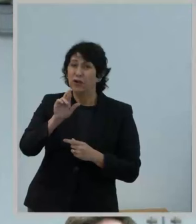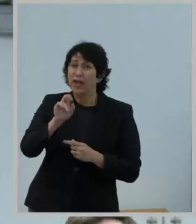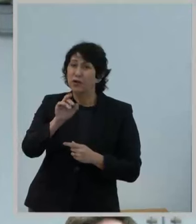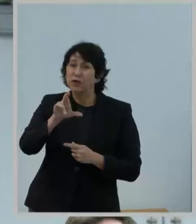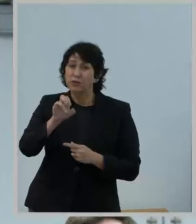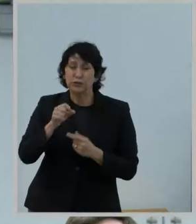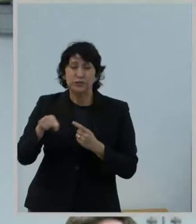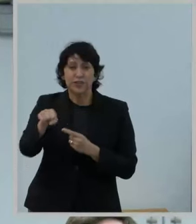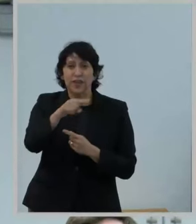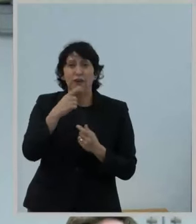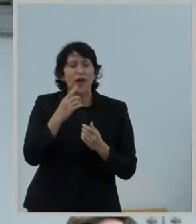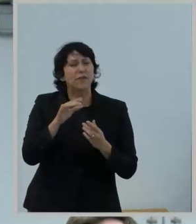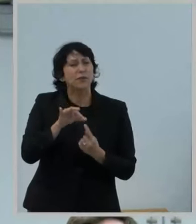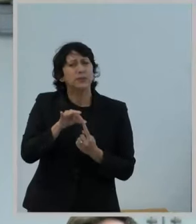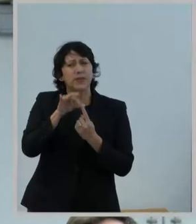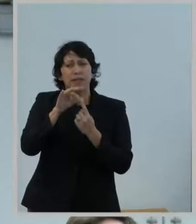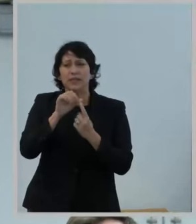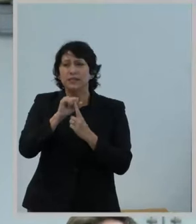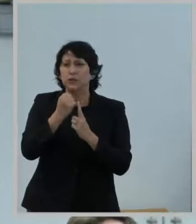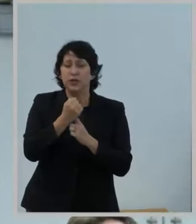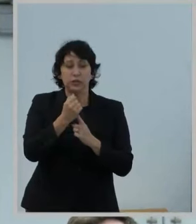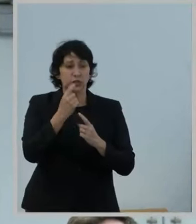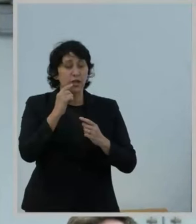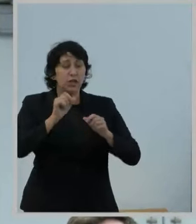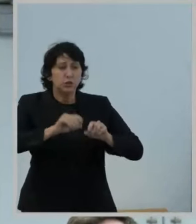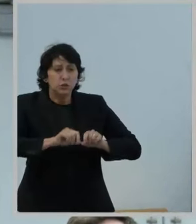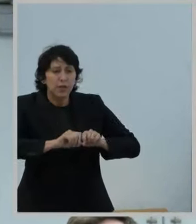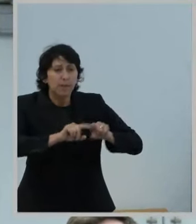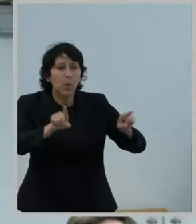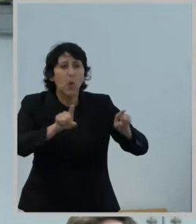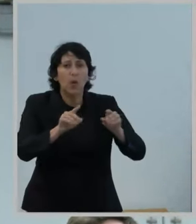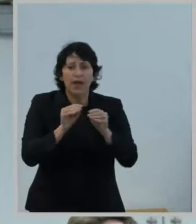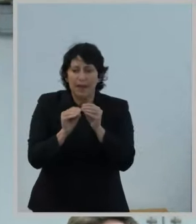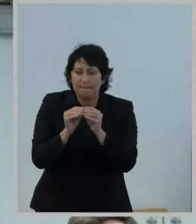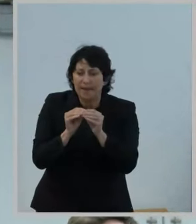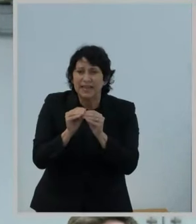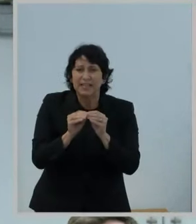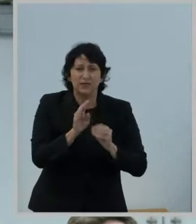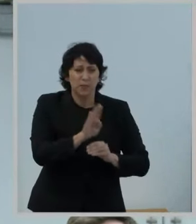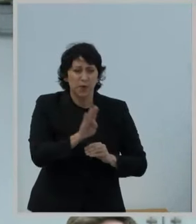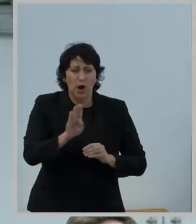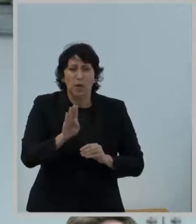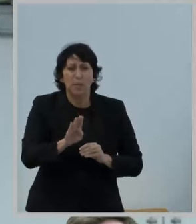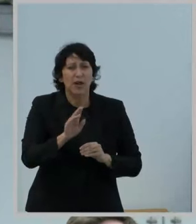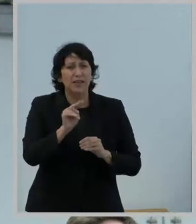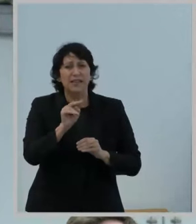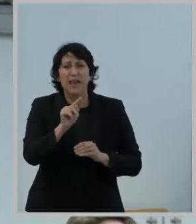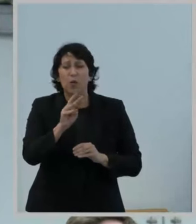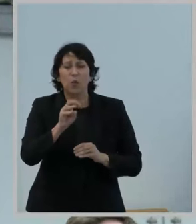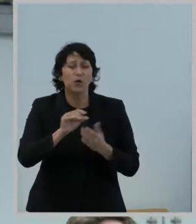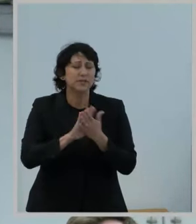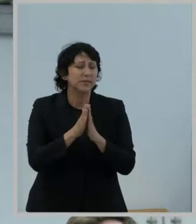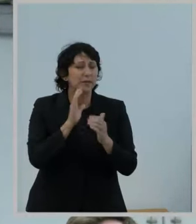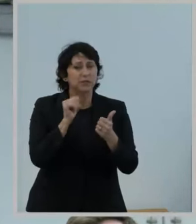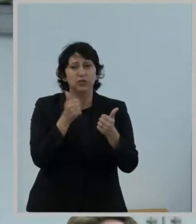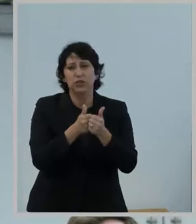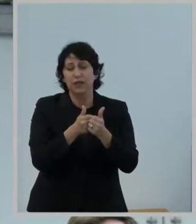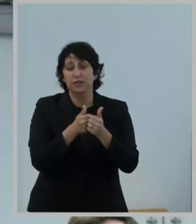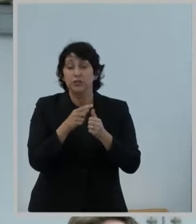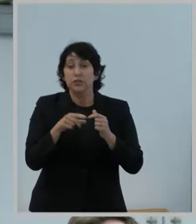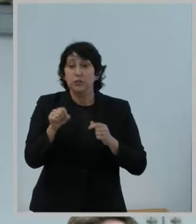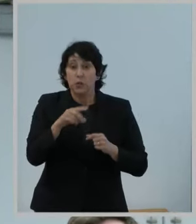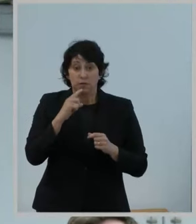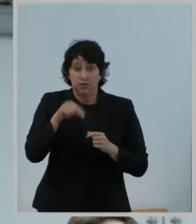circumstances that make deployment and maintenance of fixed voice and broadband-capable networks challenging. For this reason,